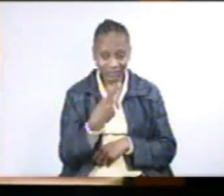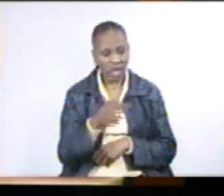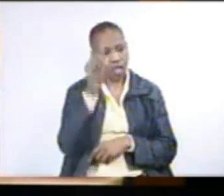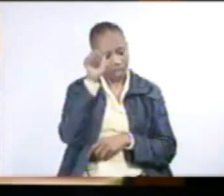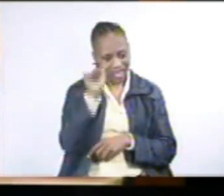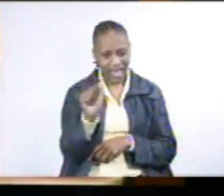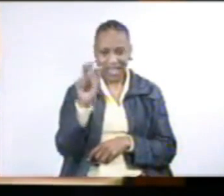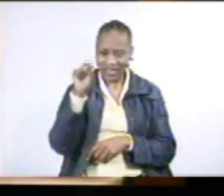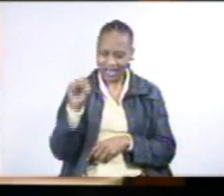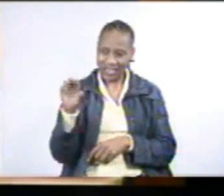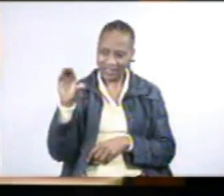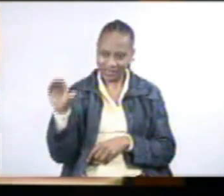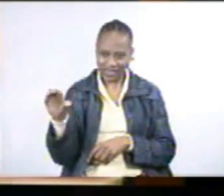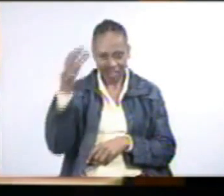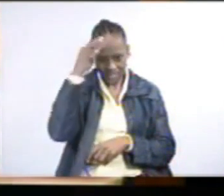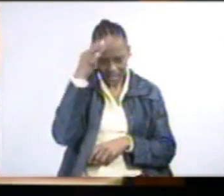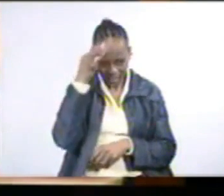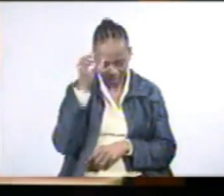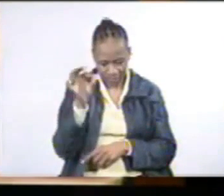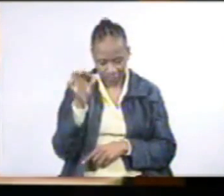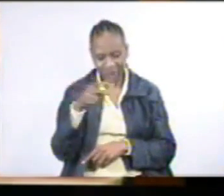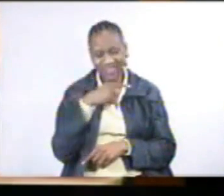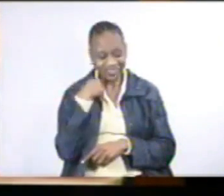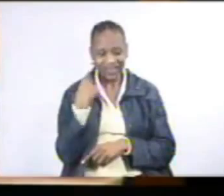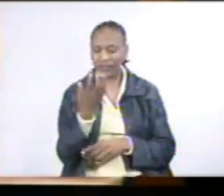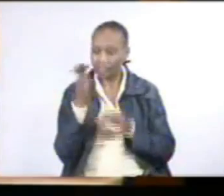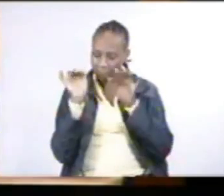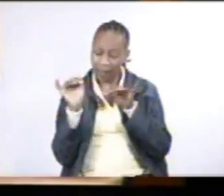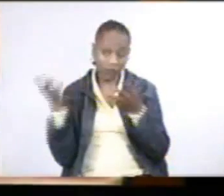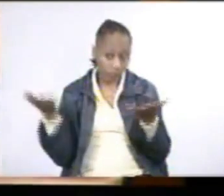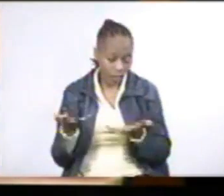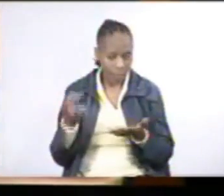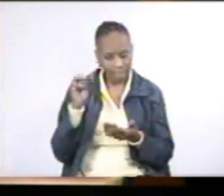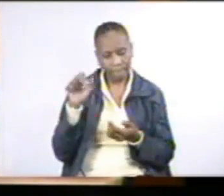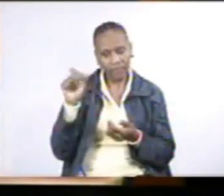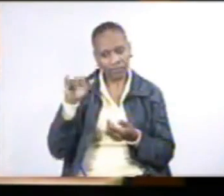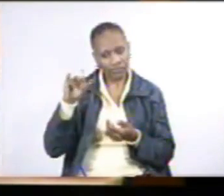ANC, the ANC government massacred the people in Marikana.